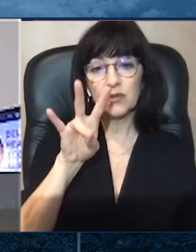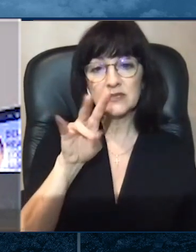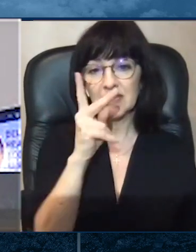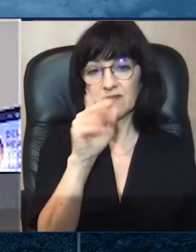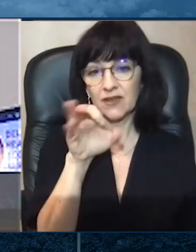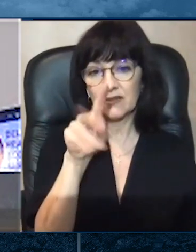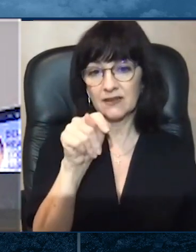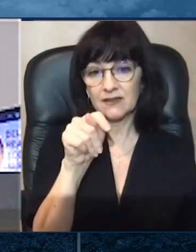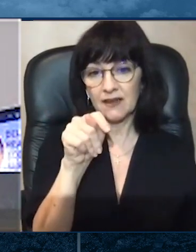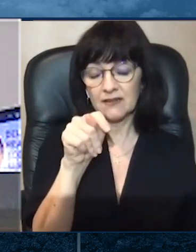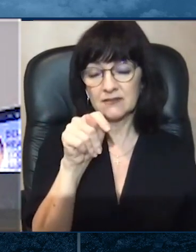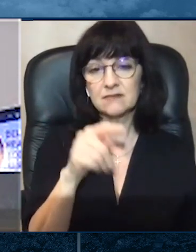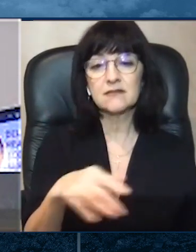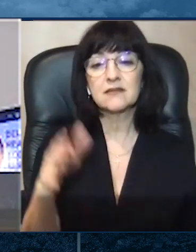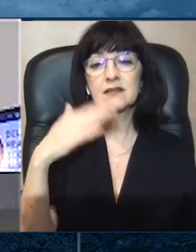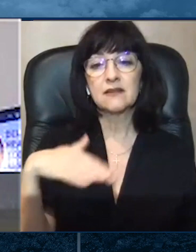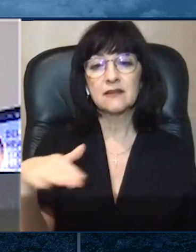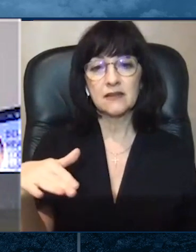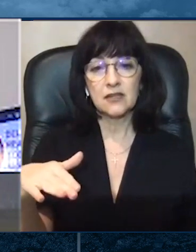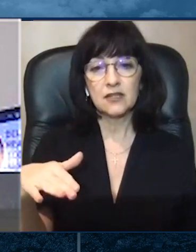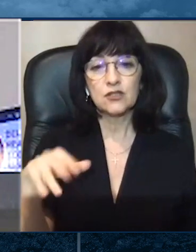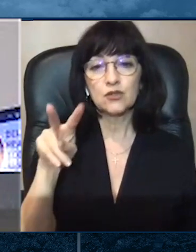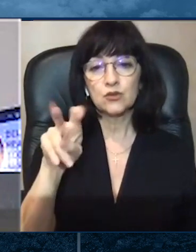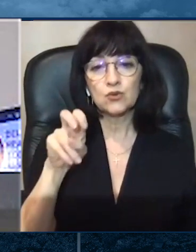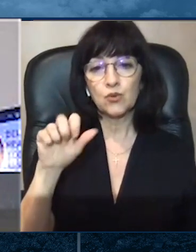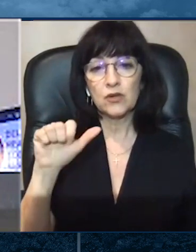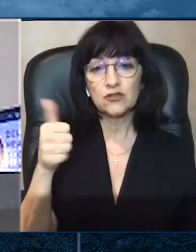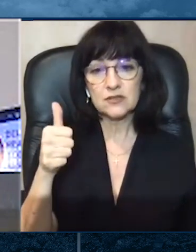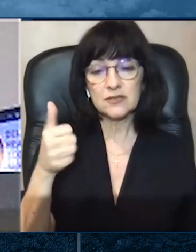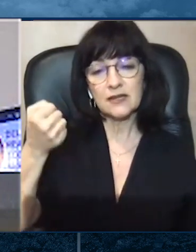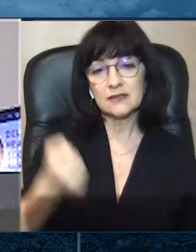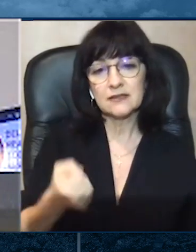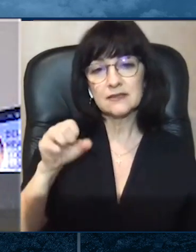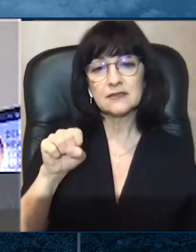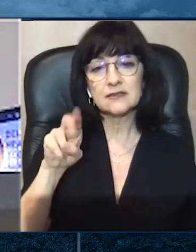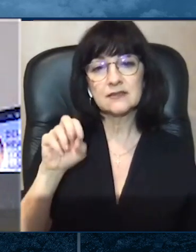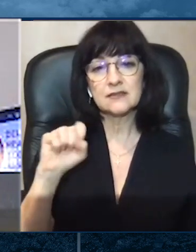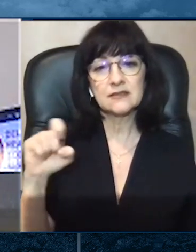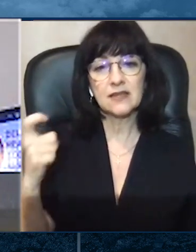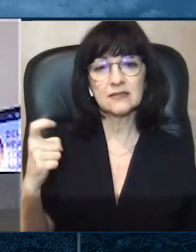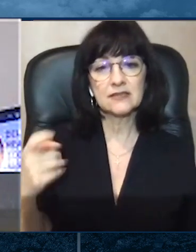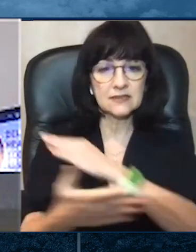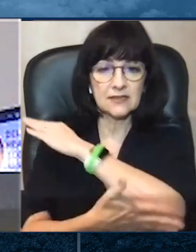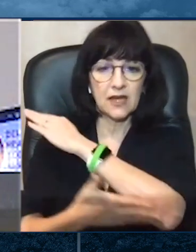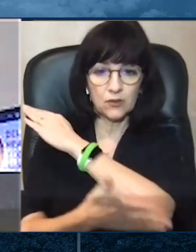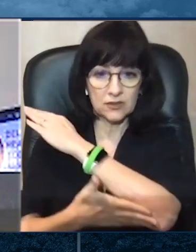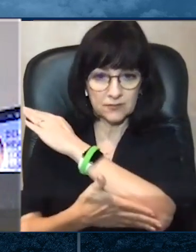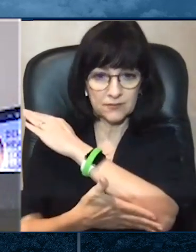en Sussex, con un rango de edad de 1 a 97.